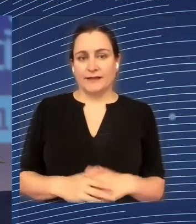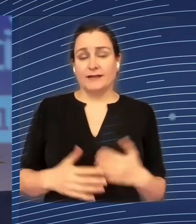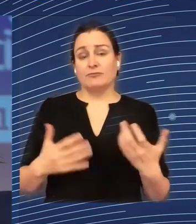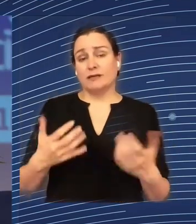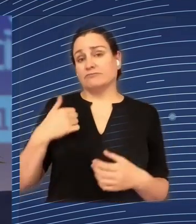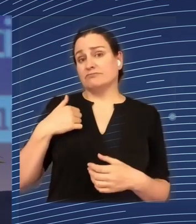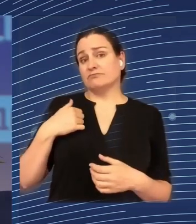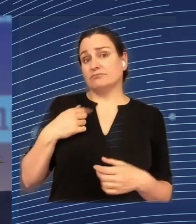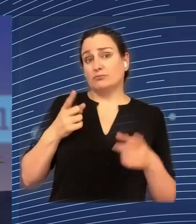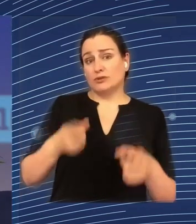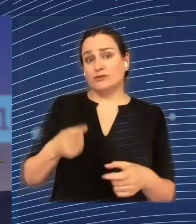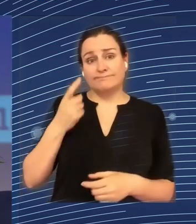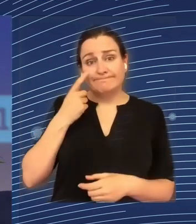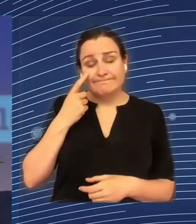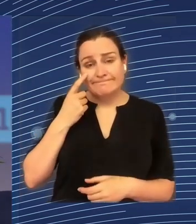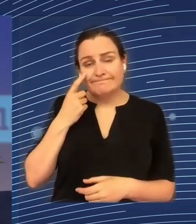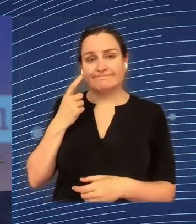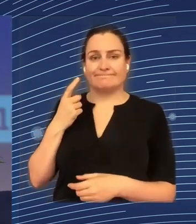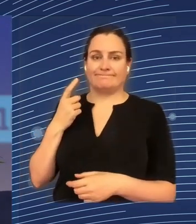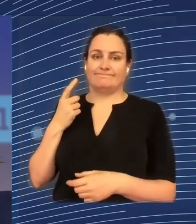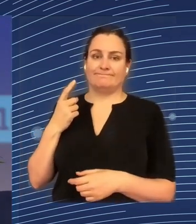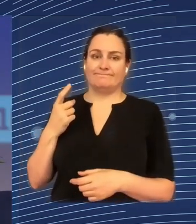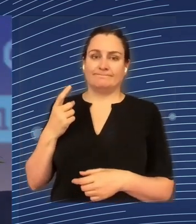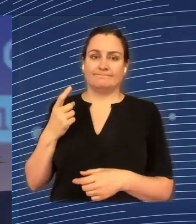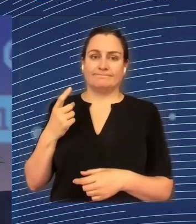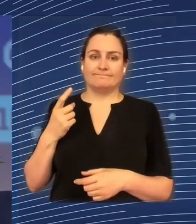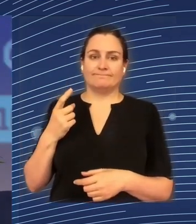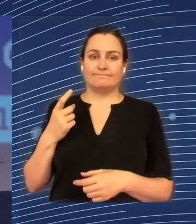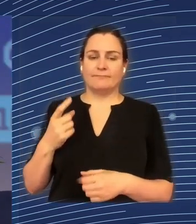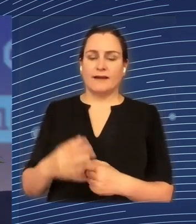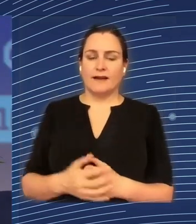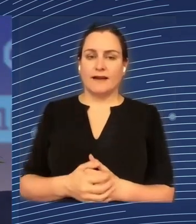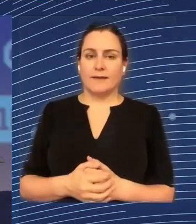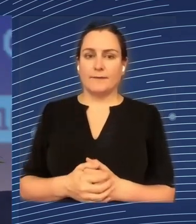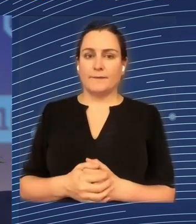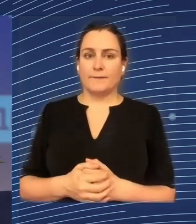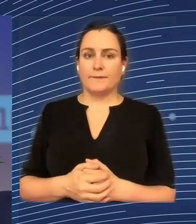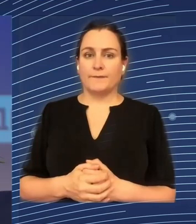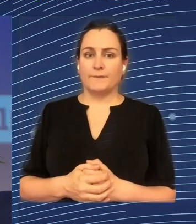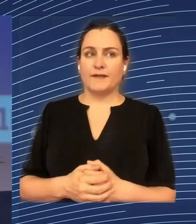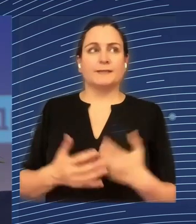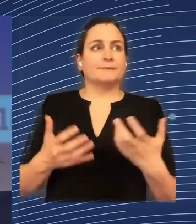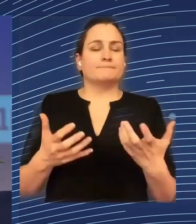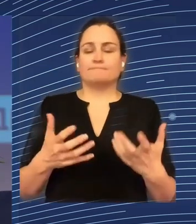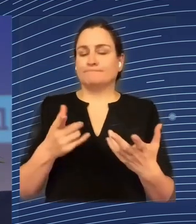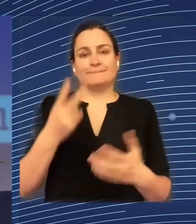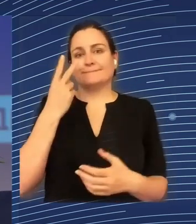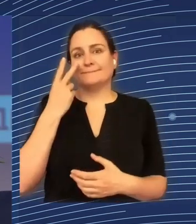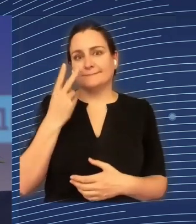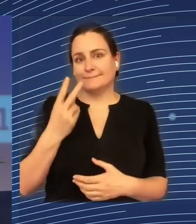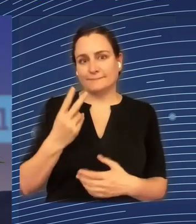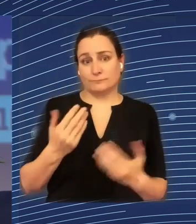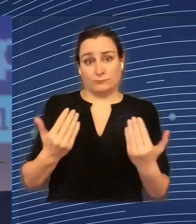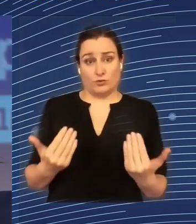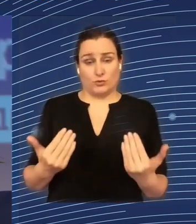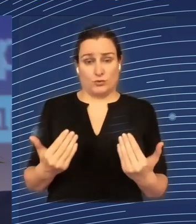could be more place-sensitive. Because, for example, if I give the example of current Commission's communication on the